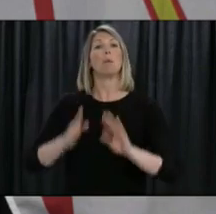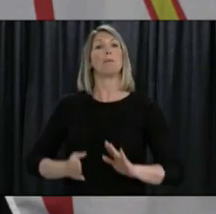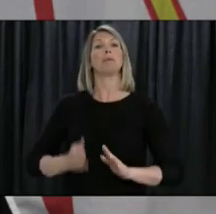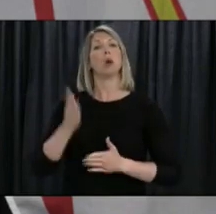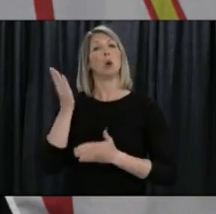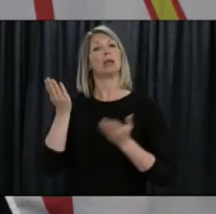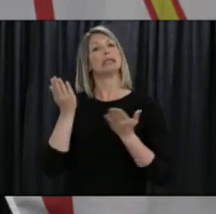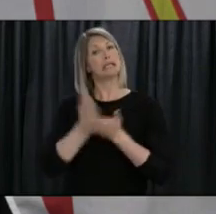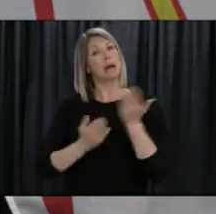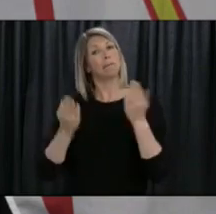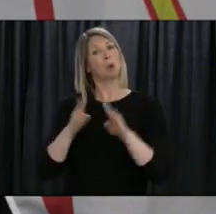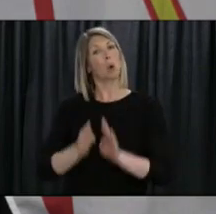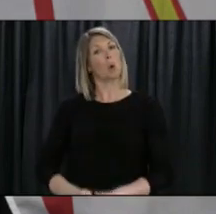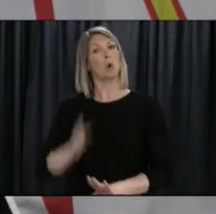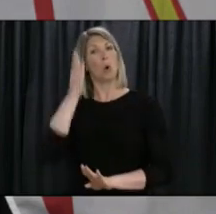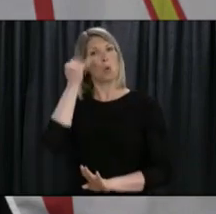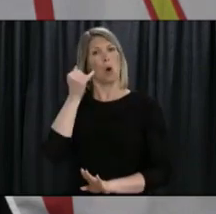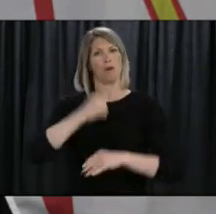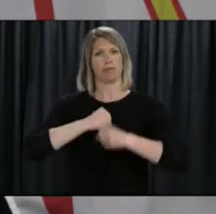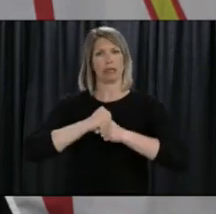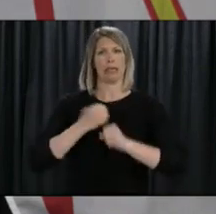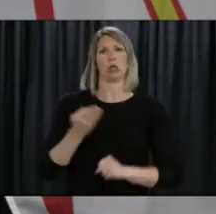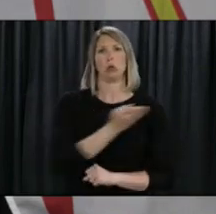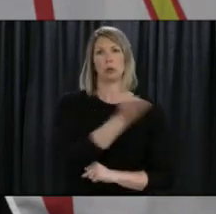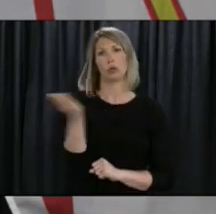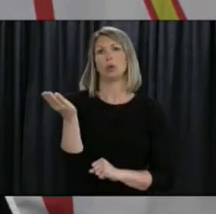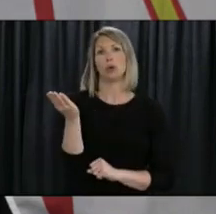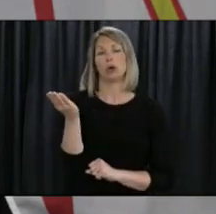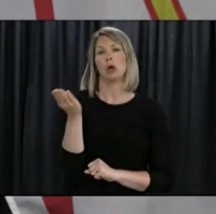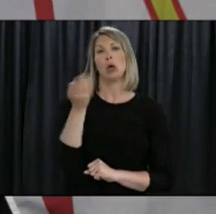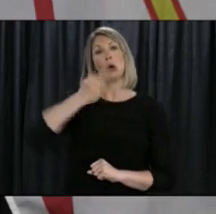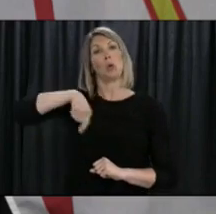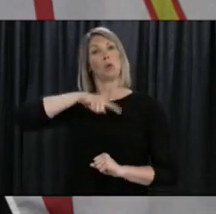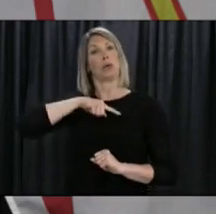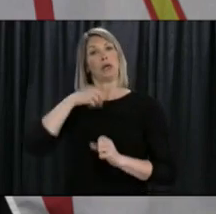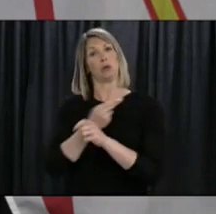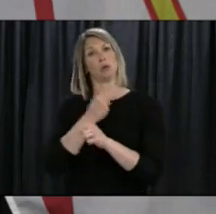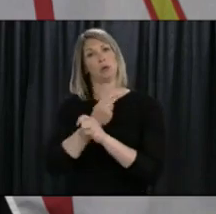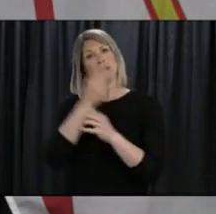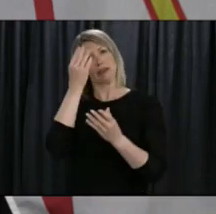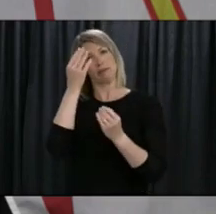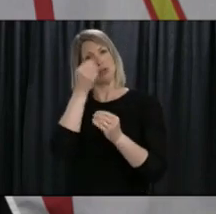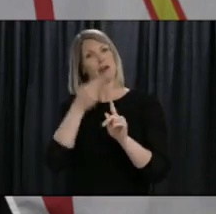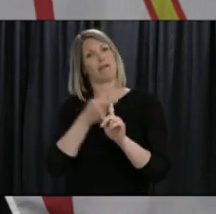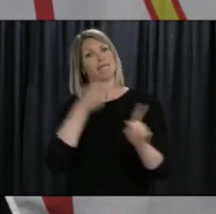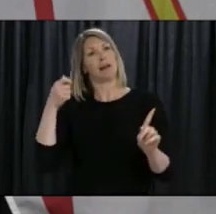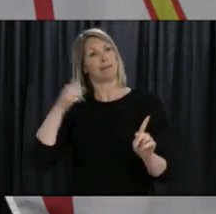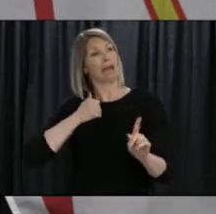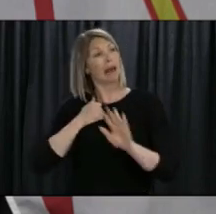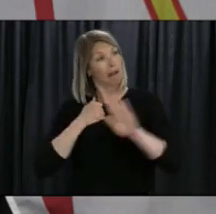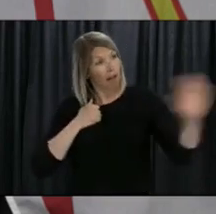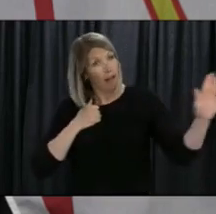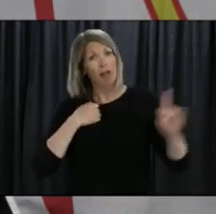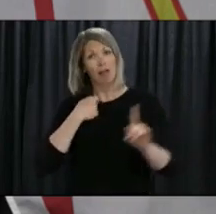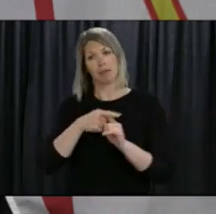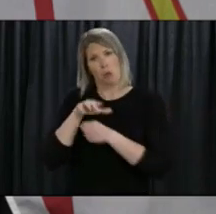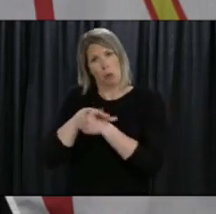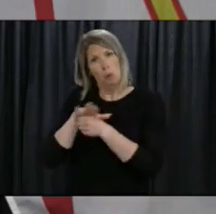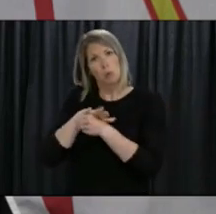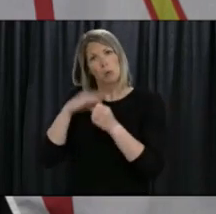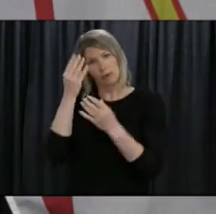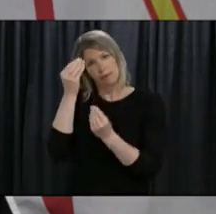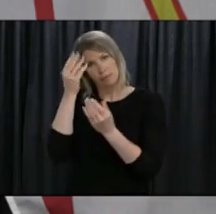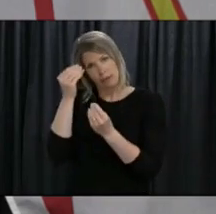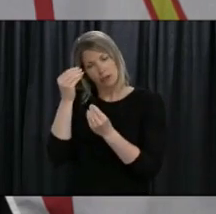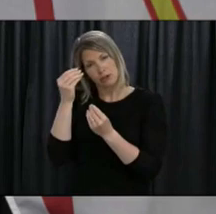priority. We will continue to provide you with the guidance based on the best available evidence. While COVID-19 will be with us for the foreseeable